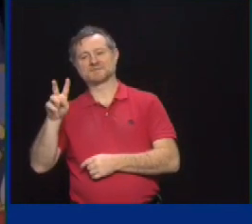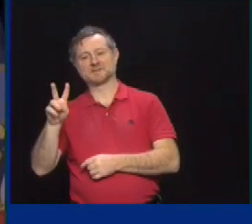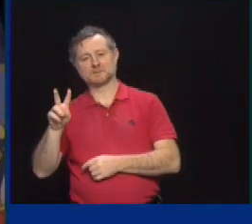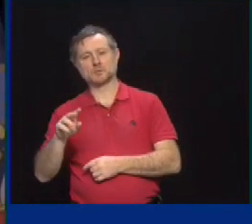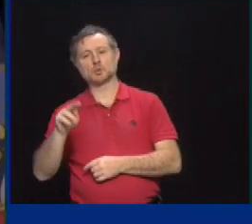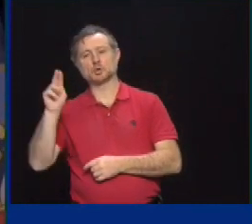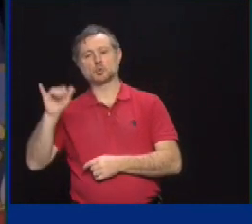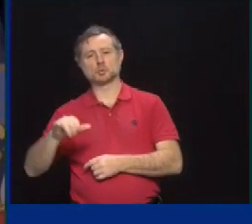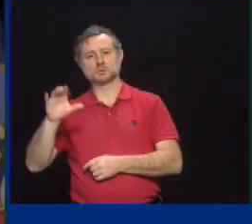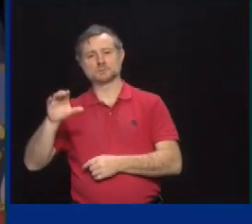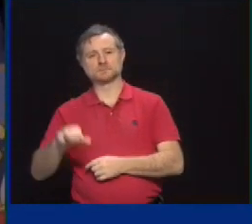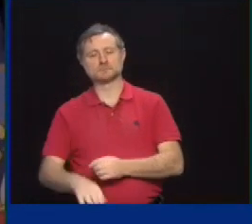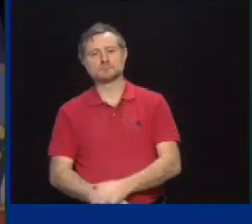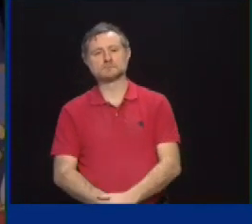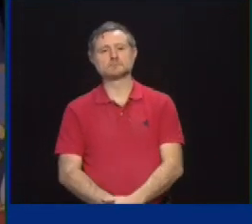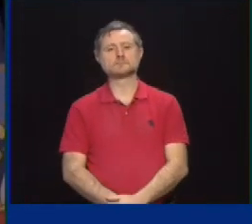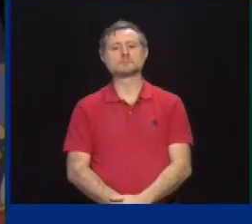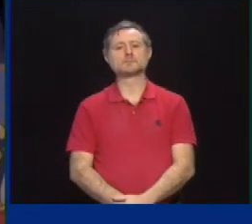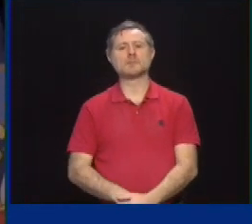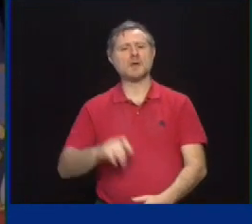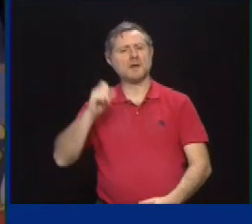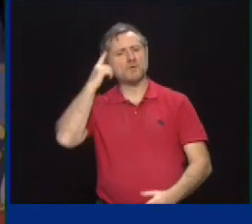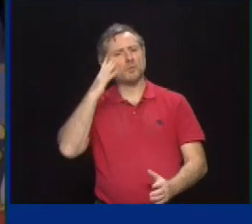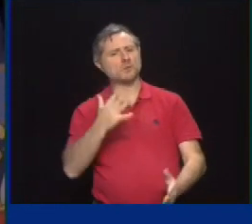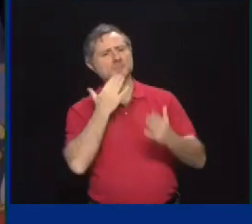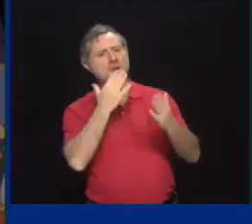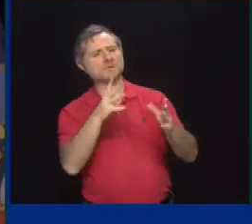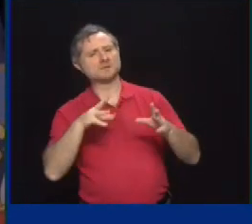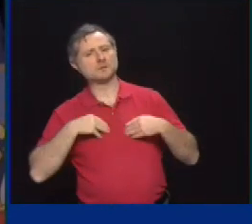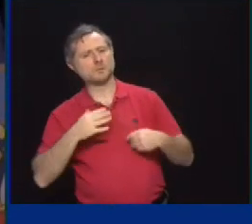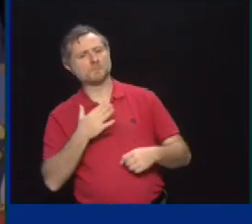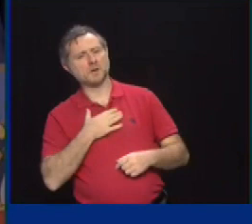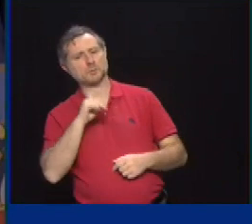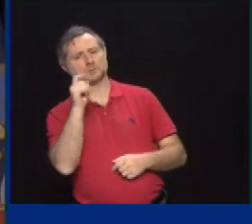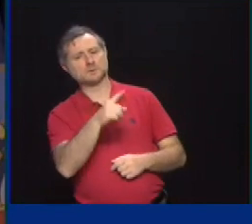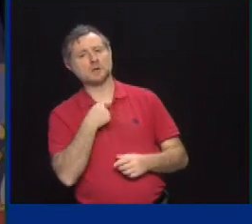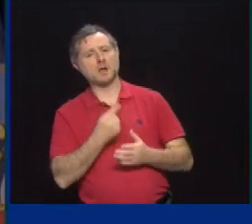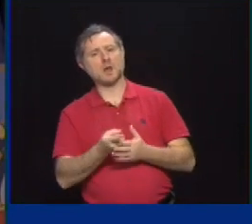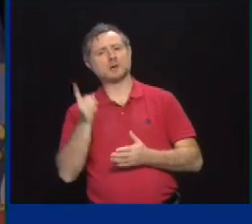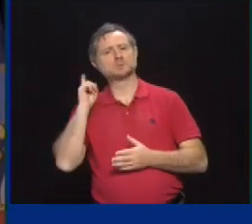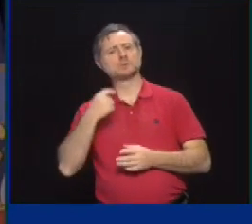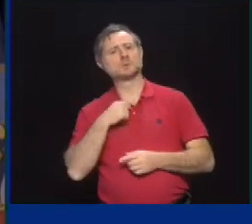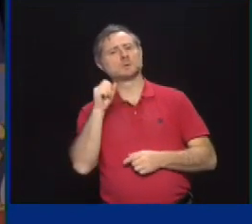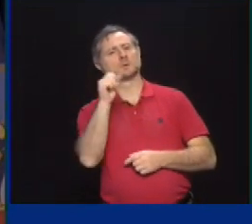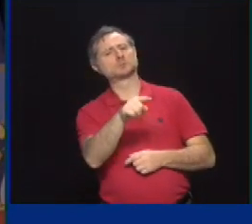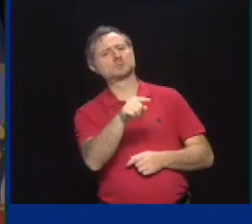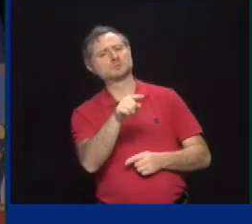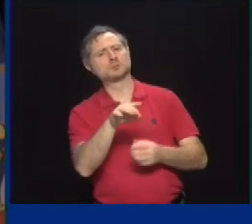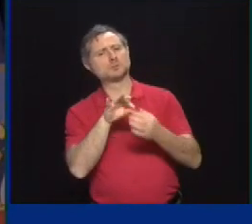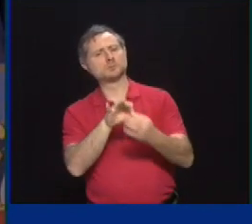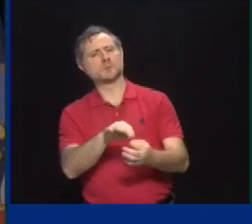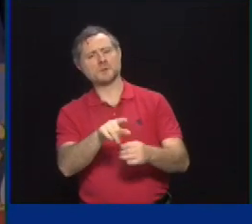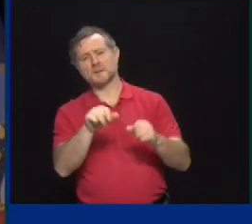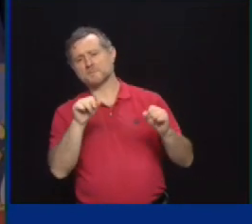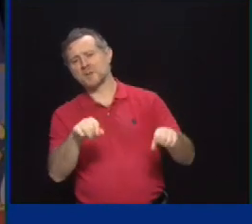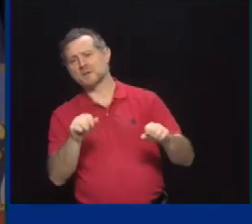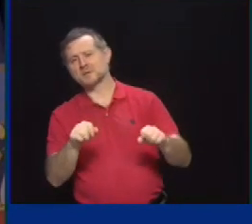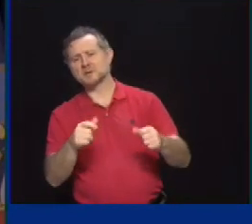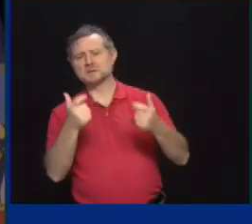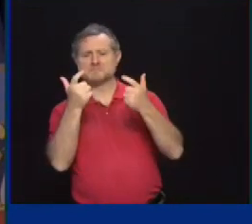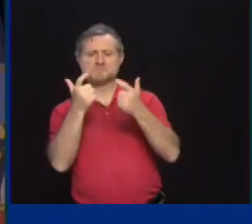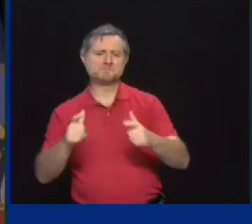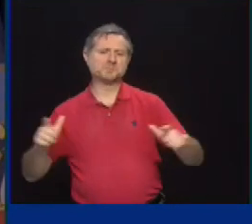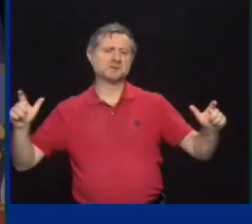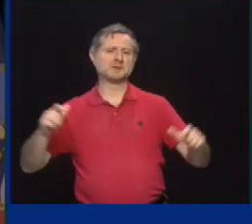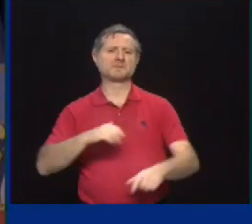my question. I asked you last week about the possibility of mass vaccination sites once things expanded to the children.